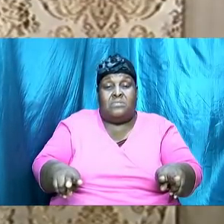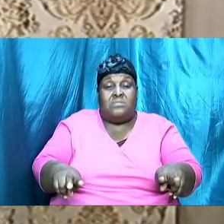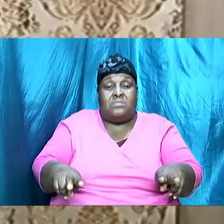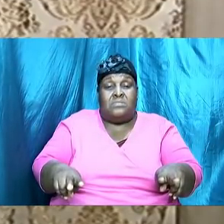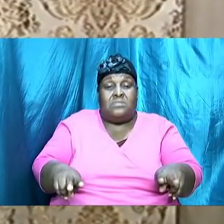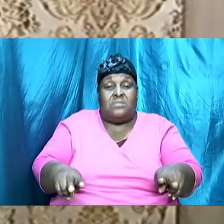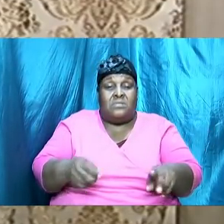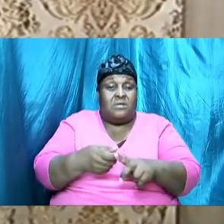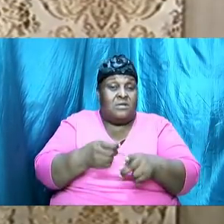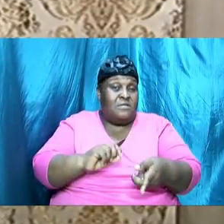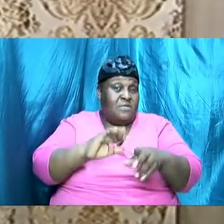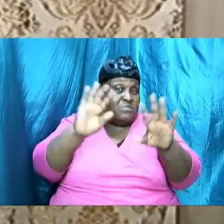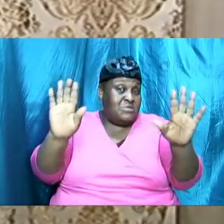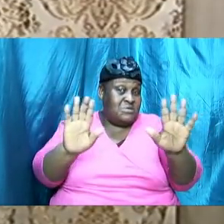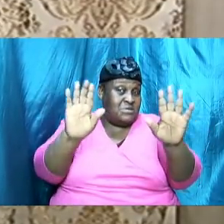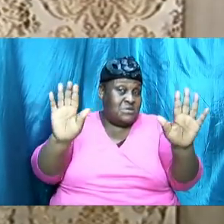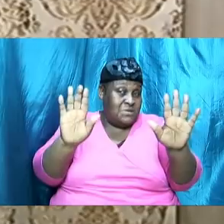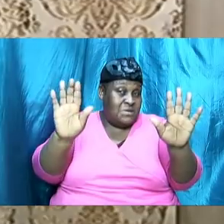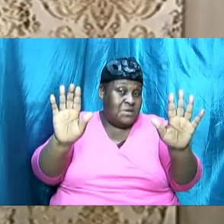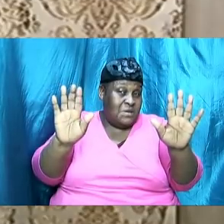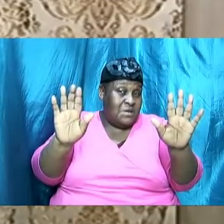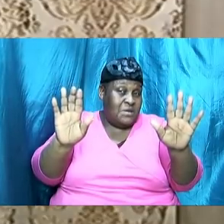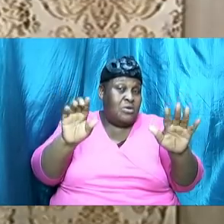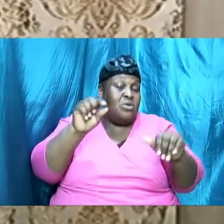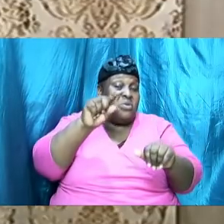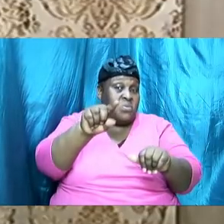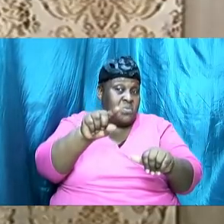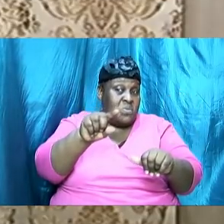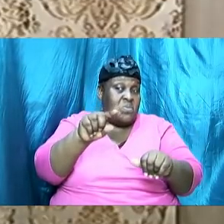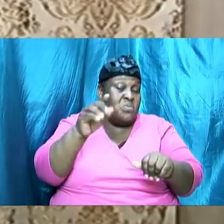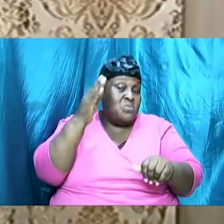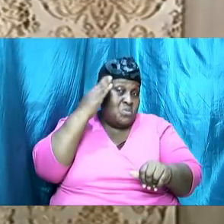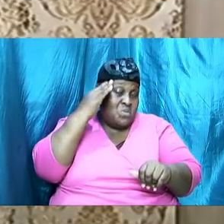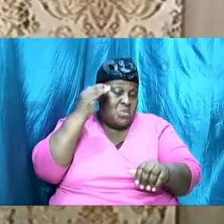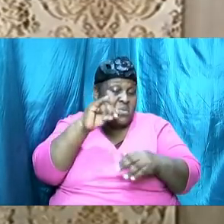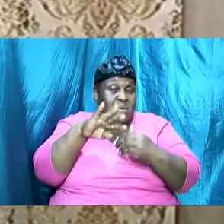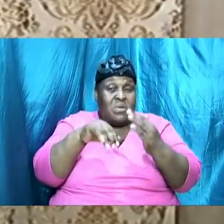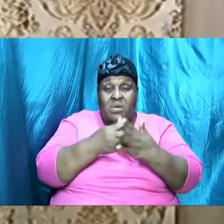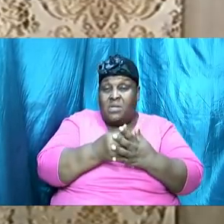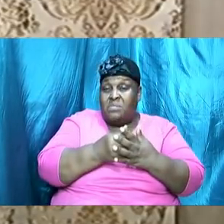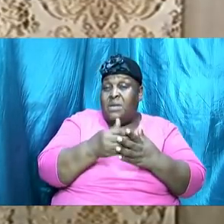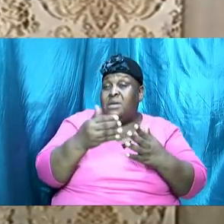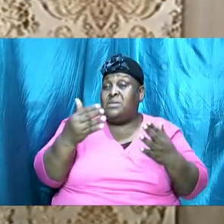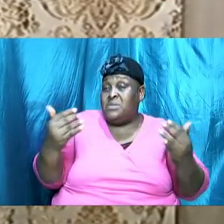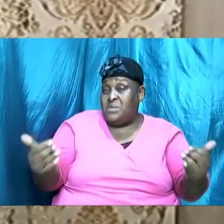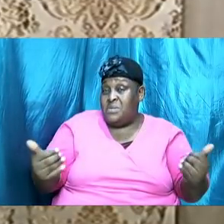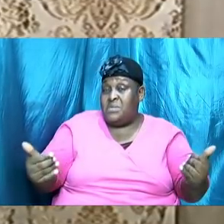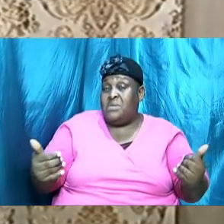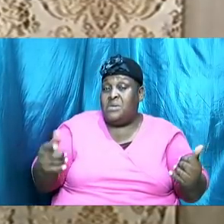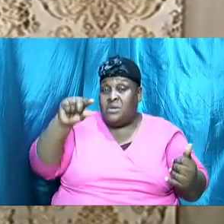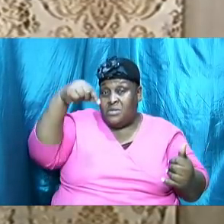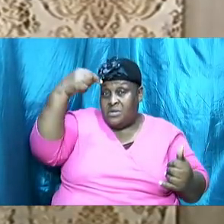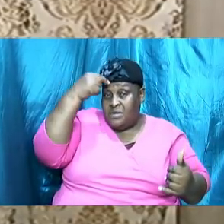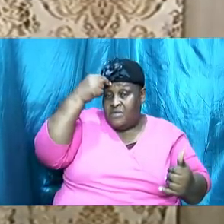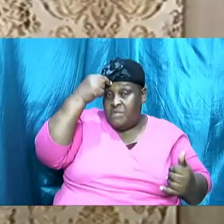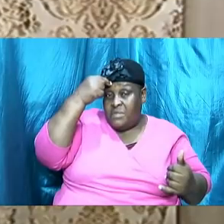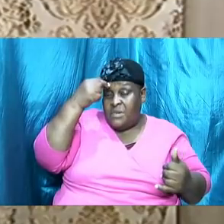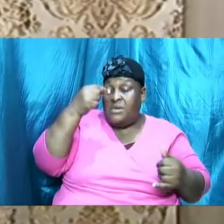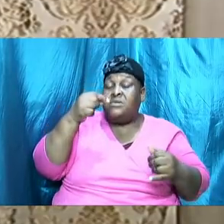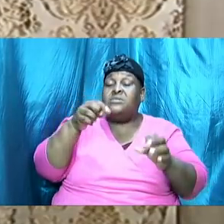on Sunday. You would realize all by now that the government of the land